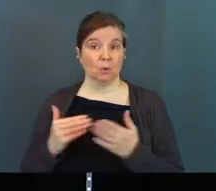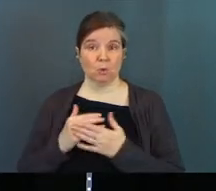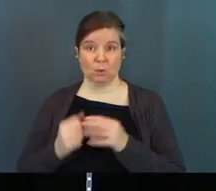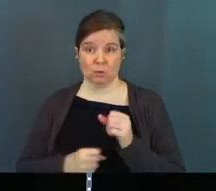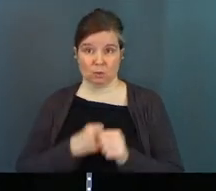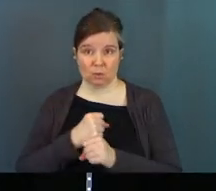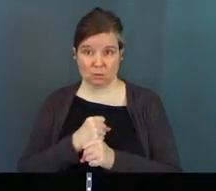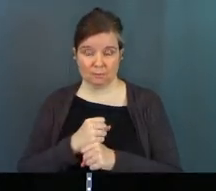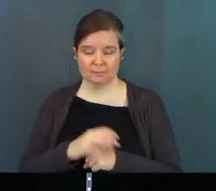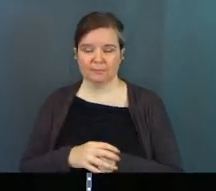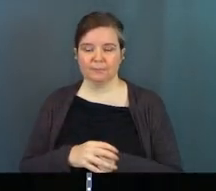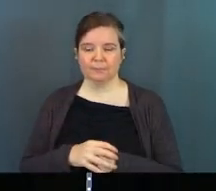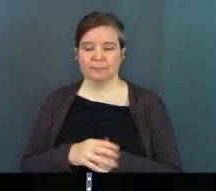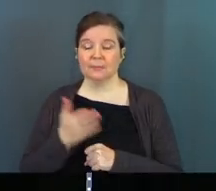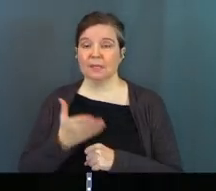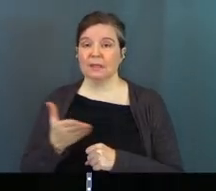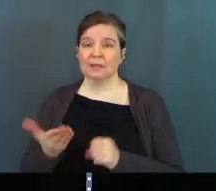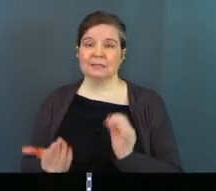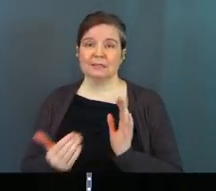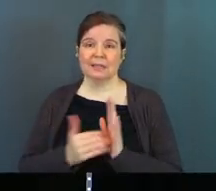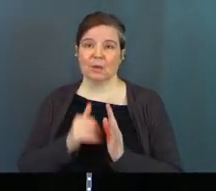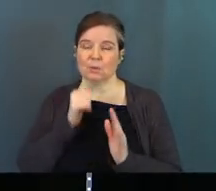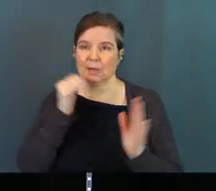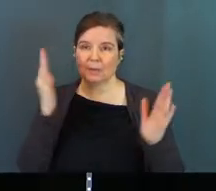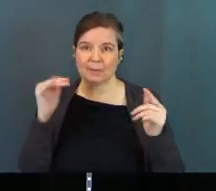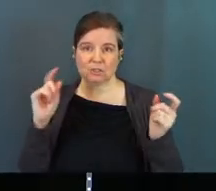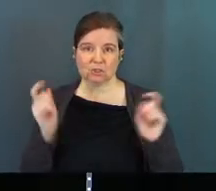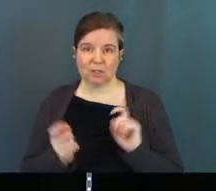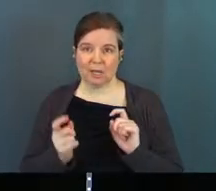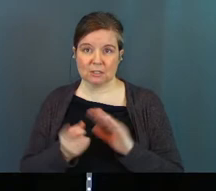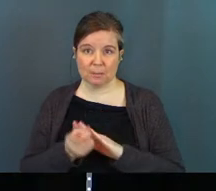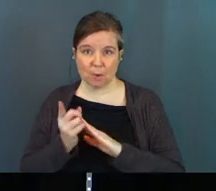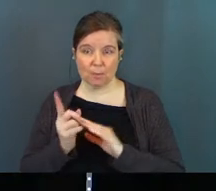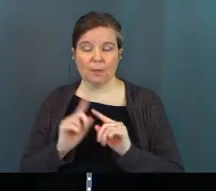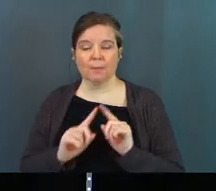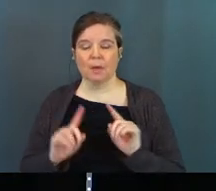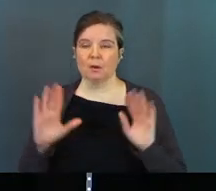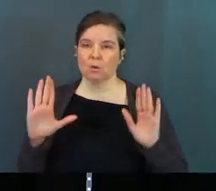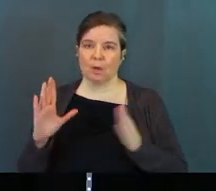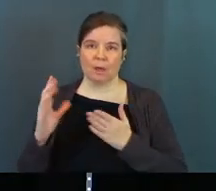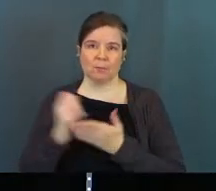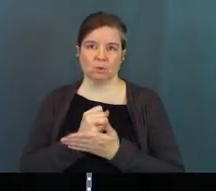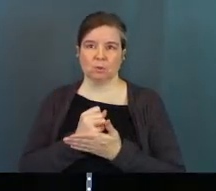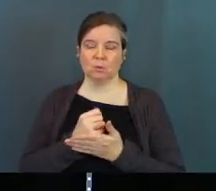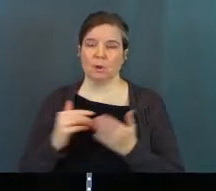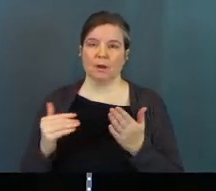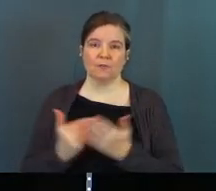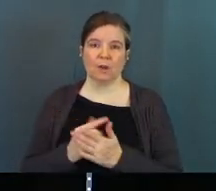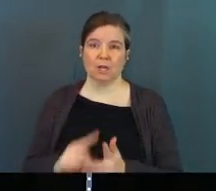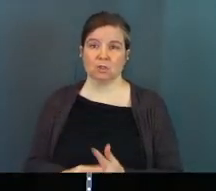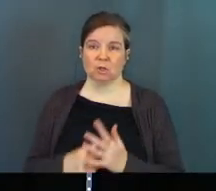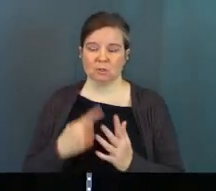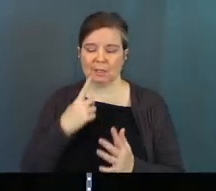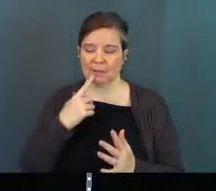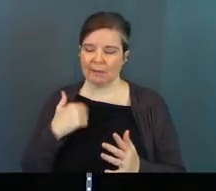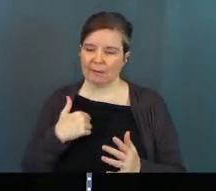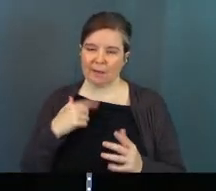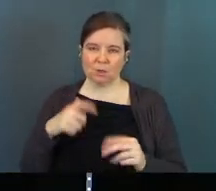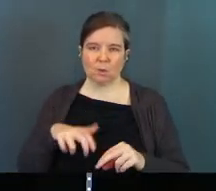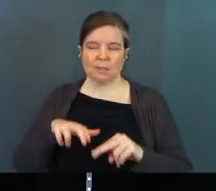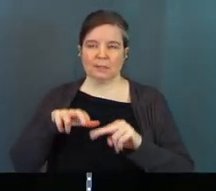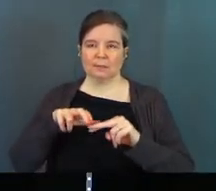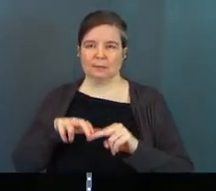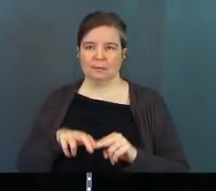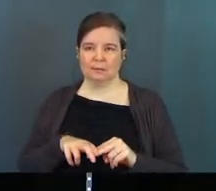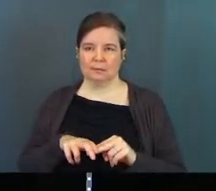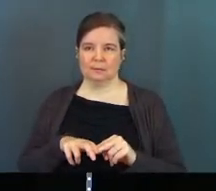year. Things, again, we're in an unexpected change kind of moment, but what a great opportunity. What a fresh start to say, I need to go and sit